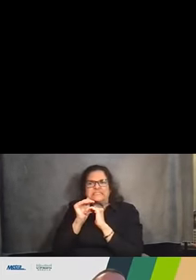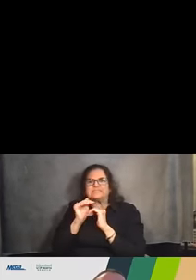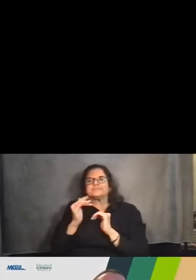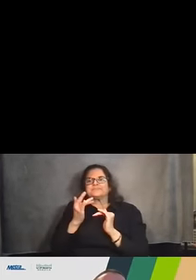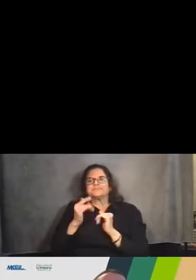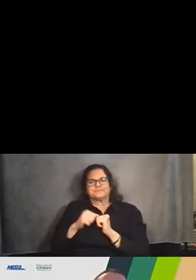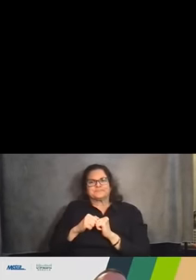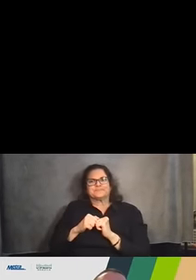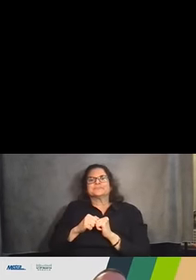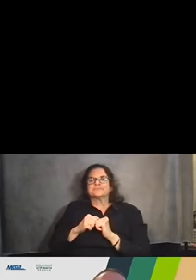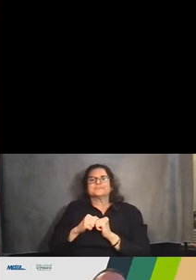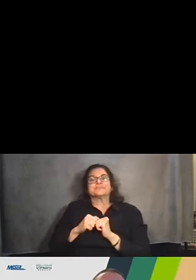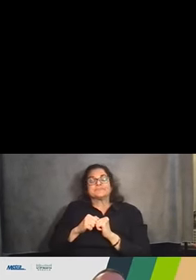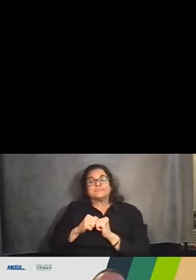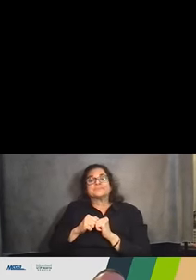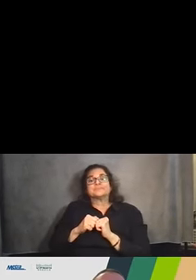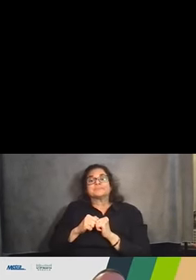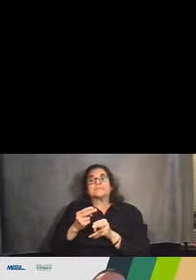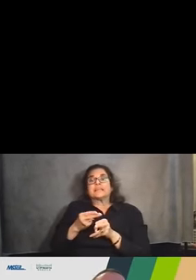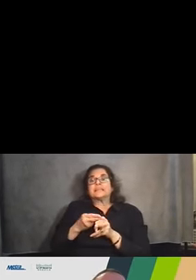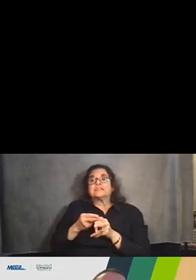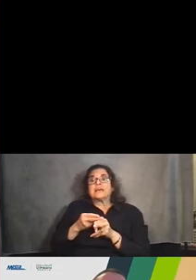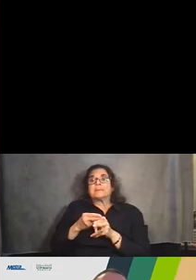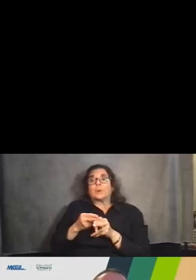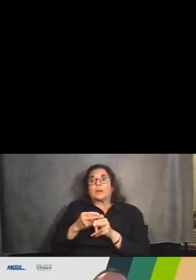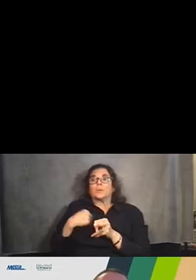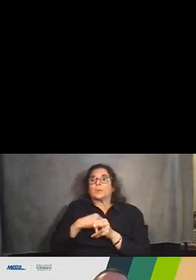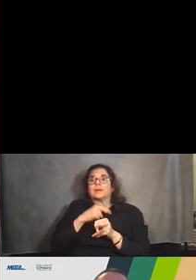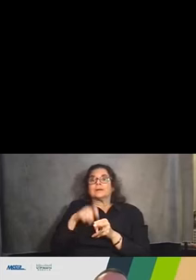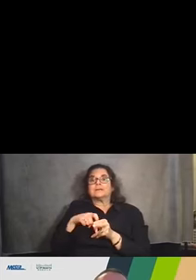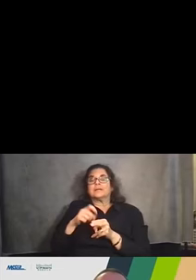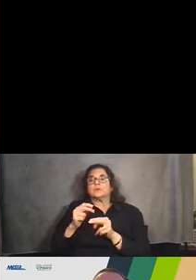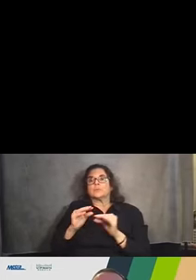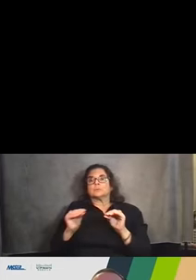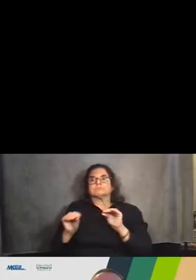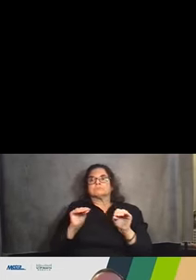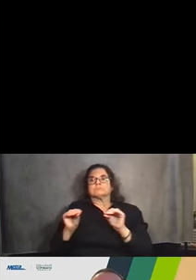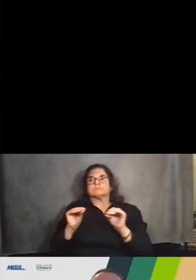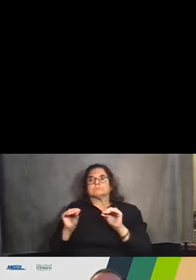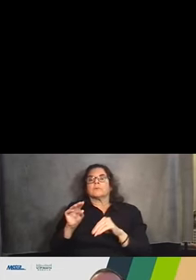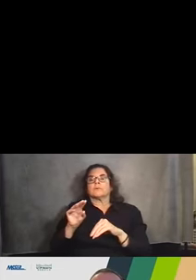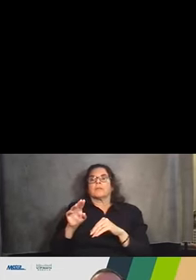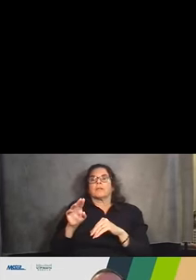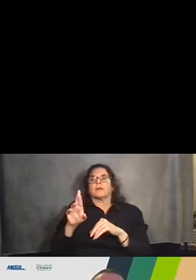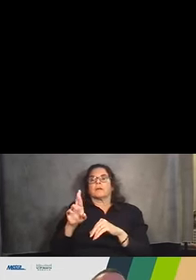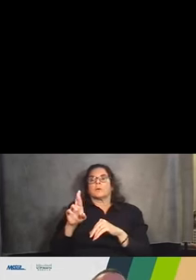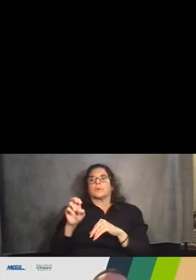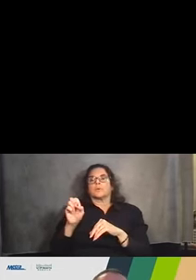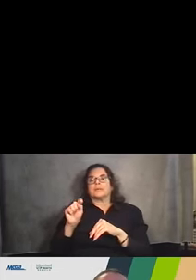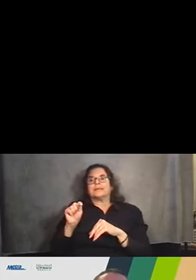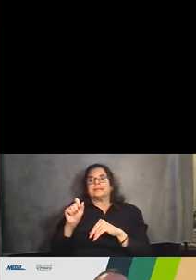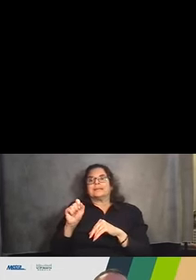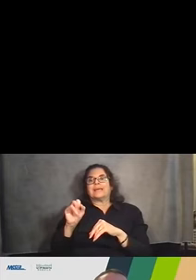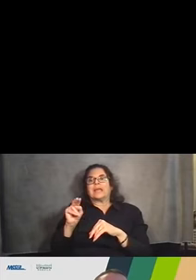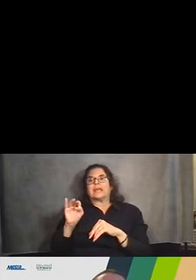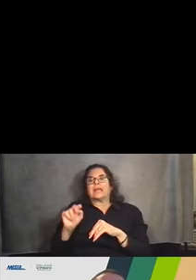along the corridor, and the temporary access would be needed to reconstruct areas of that retaining wall and track work along the